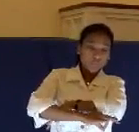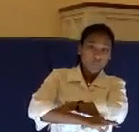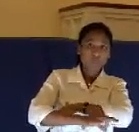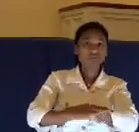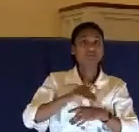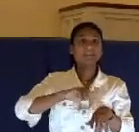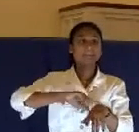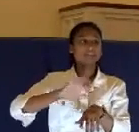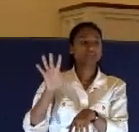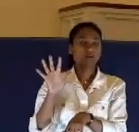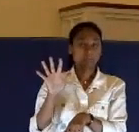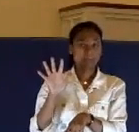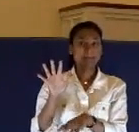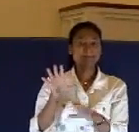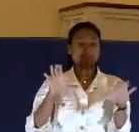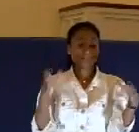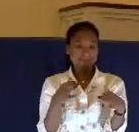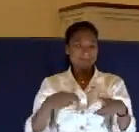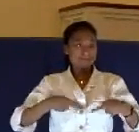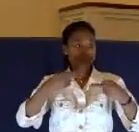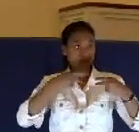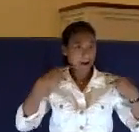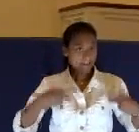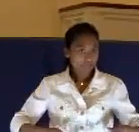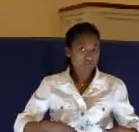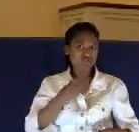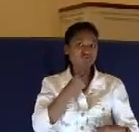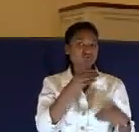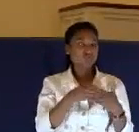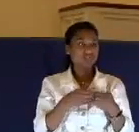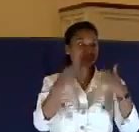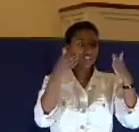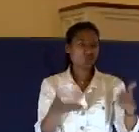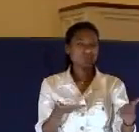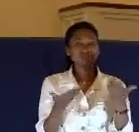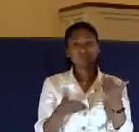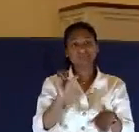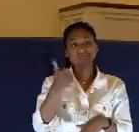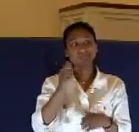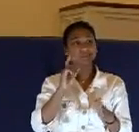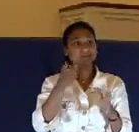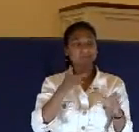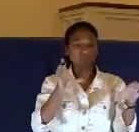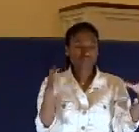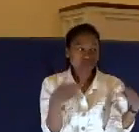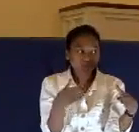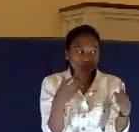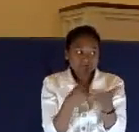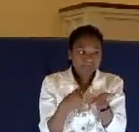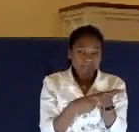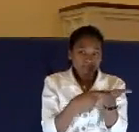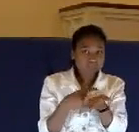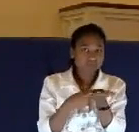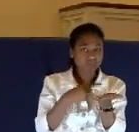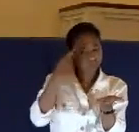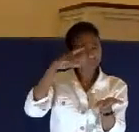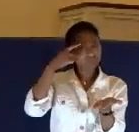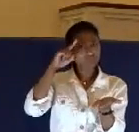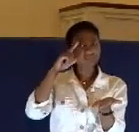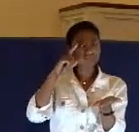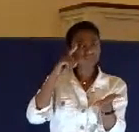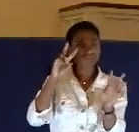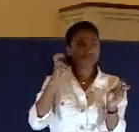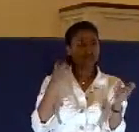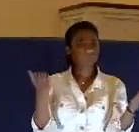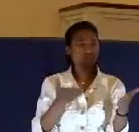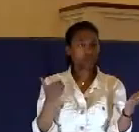And they come together and they have one last meeting. This meeting probably didn't last any more than 10 minutes. What was the purpose of this meeting? Well, this was